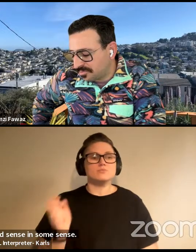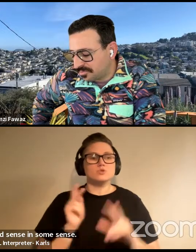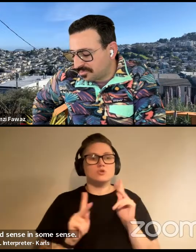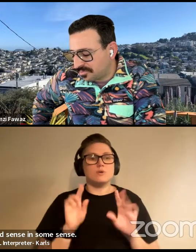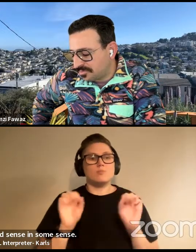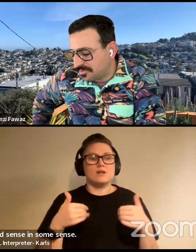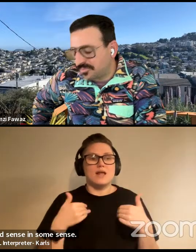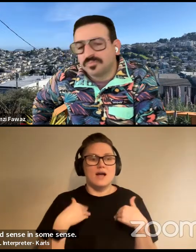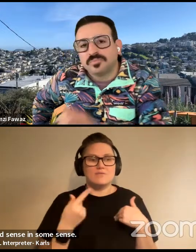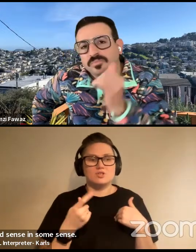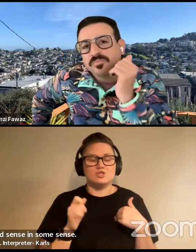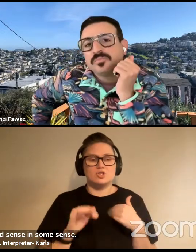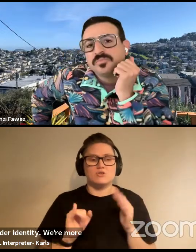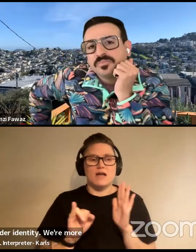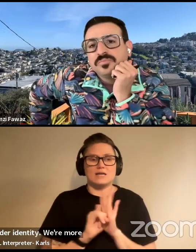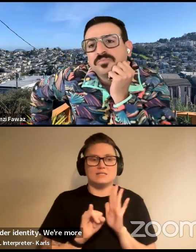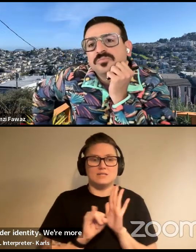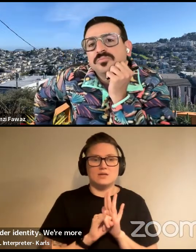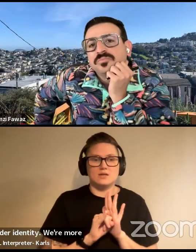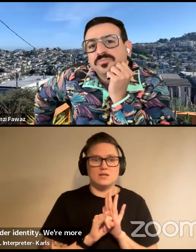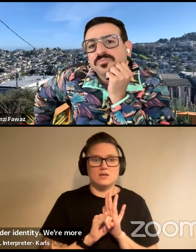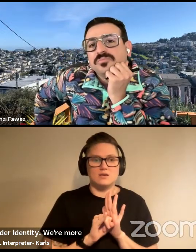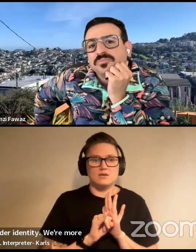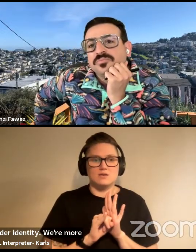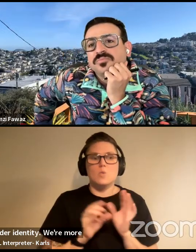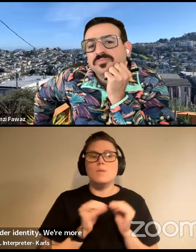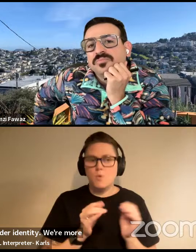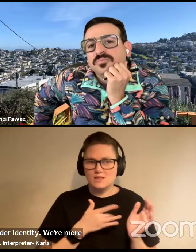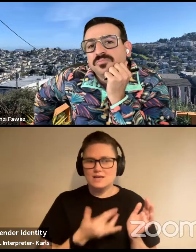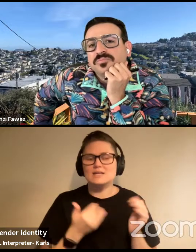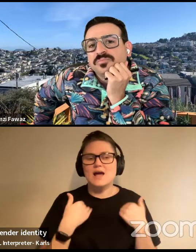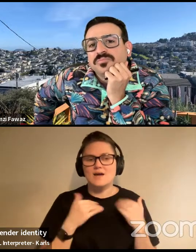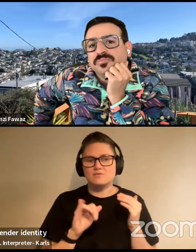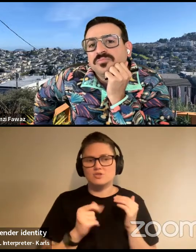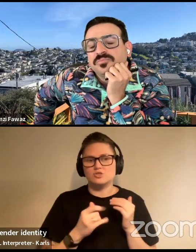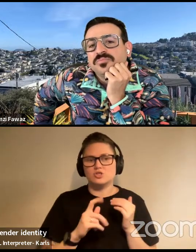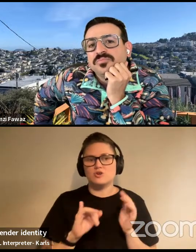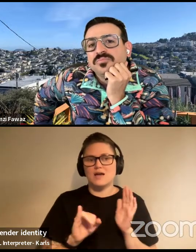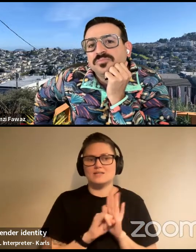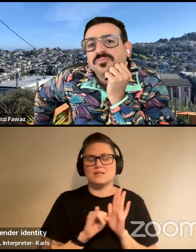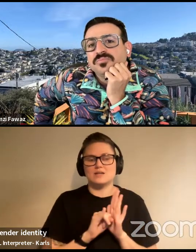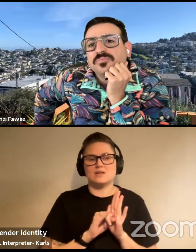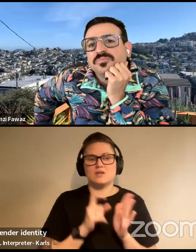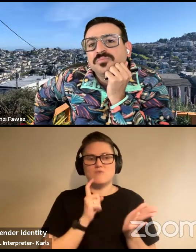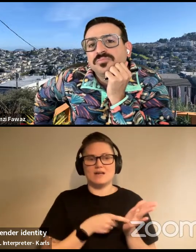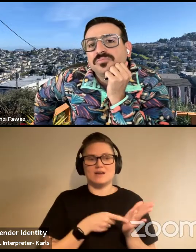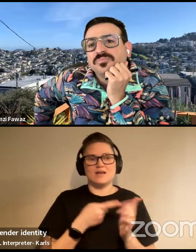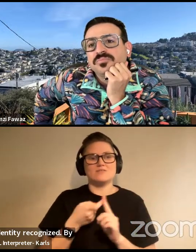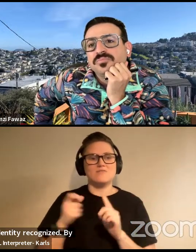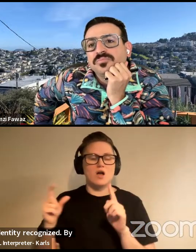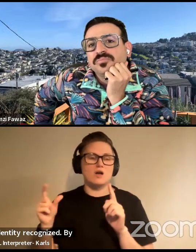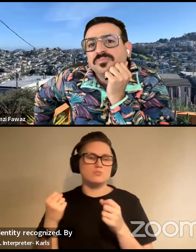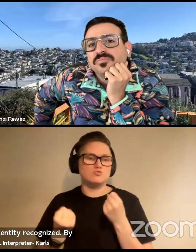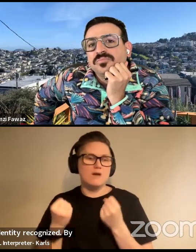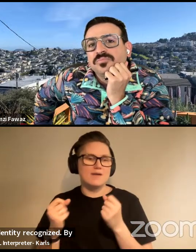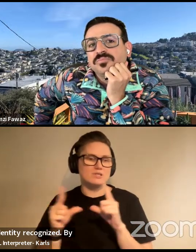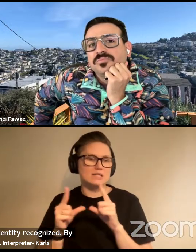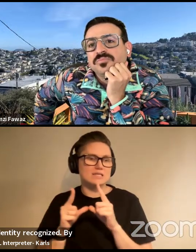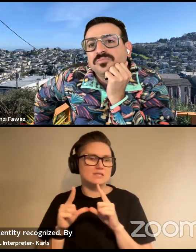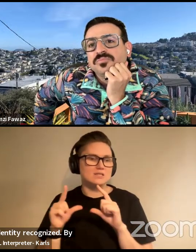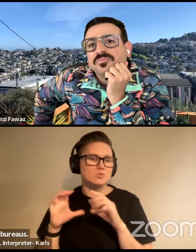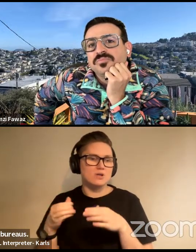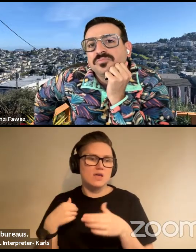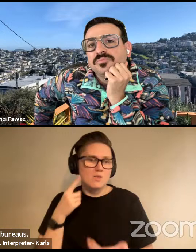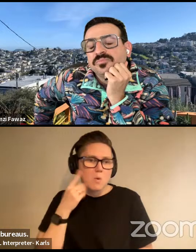gender identity were more likely to have their gender identity recognized by driver's license bureaus. And I used to think, oh, it's because